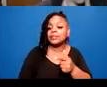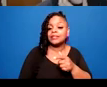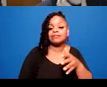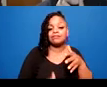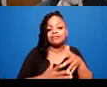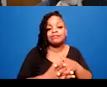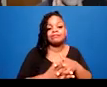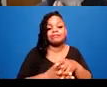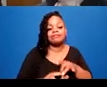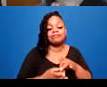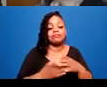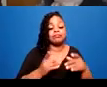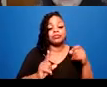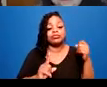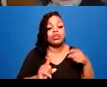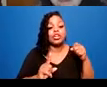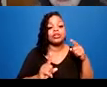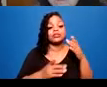it depends on people's best strategies.